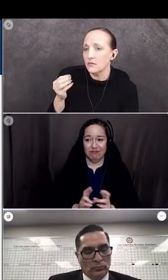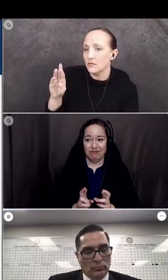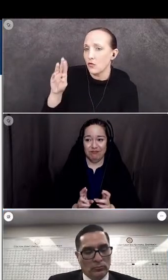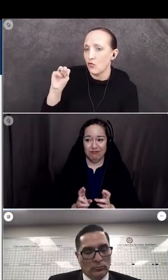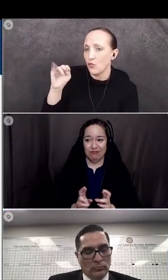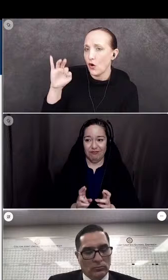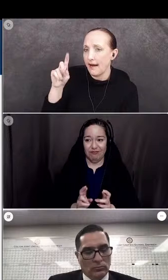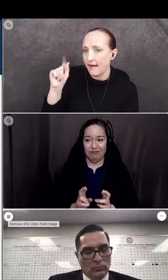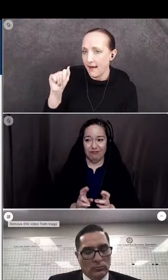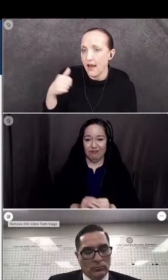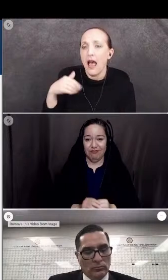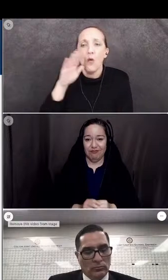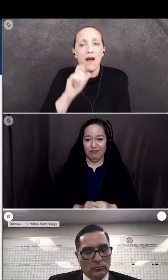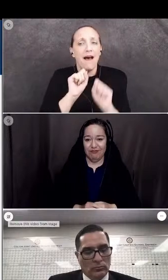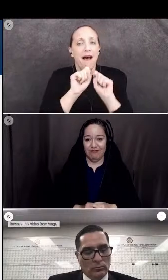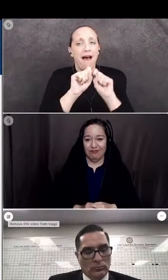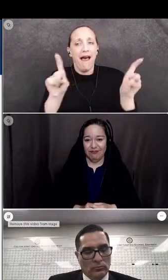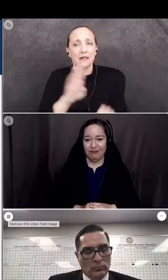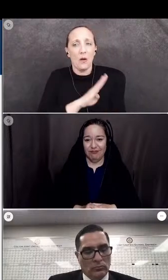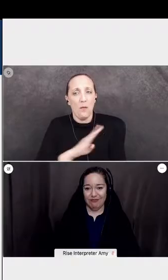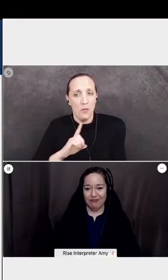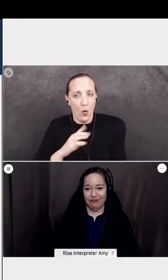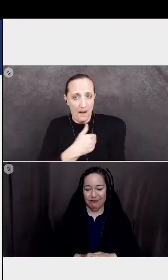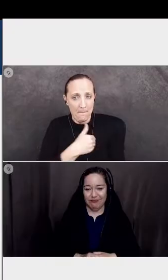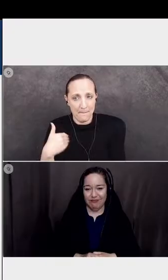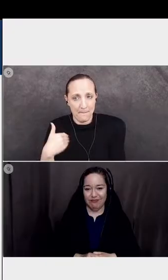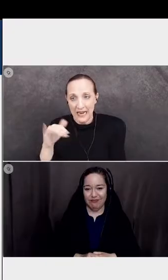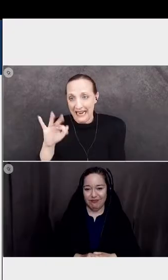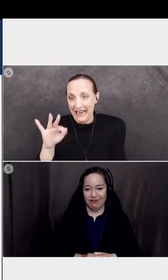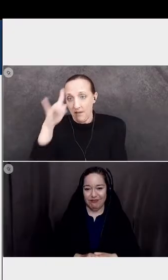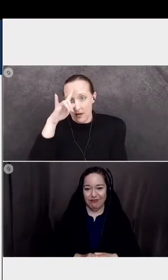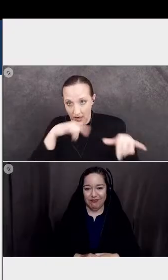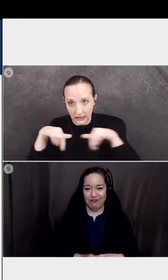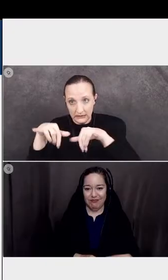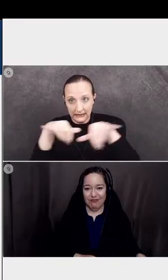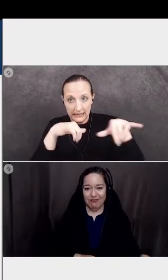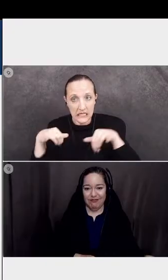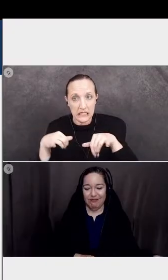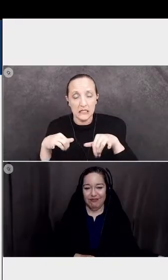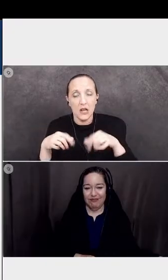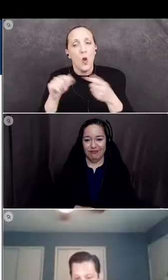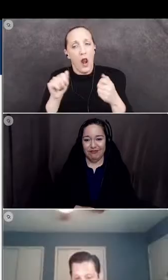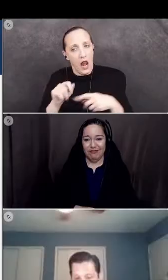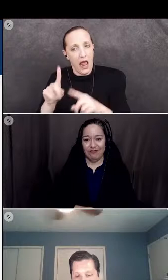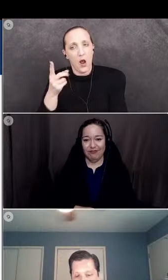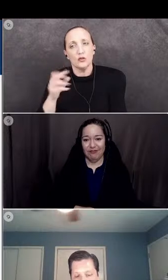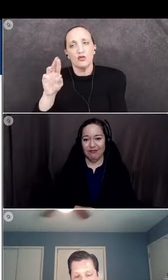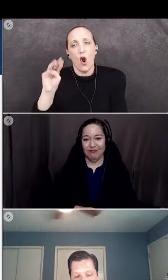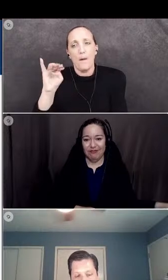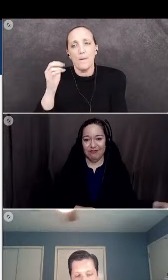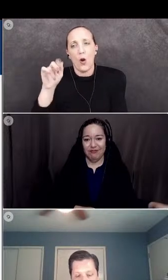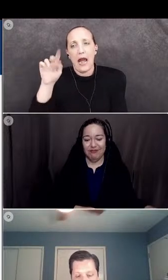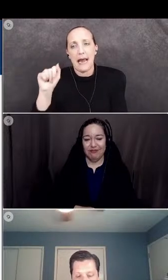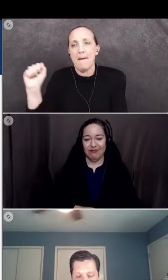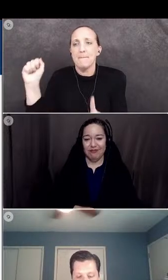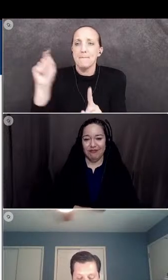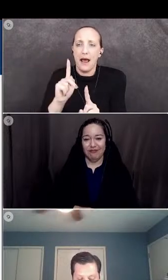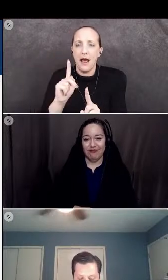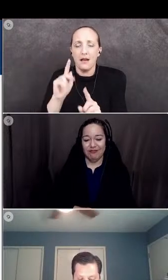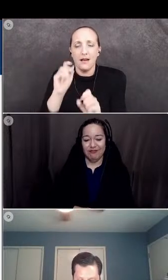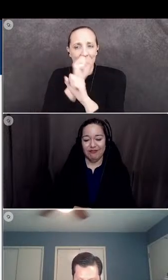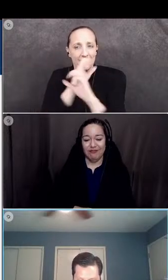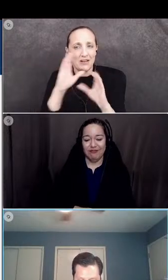go ahead and start with that i'll ask the board members uh if there is consensus to allow dr miranda bring back the vision statement